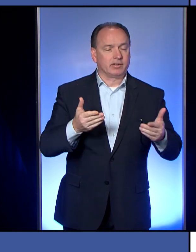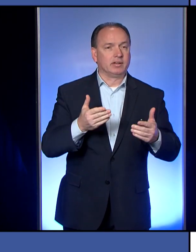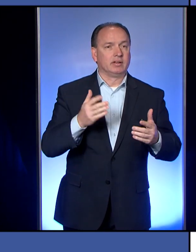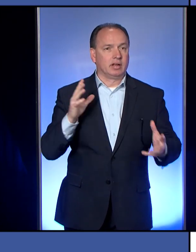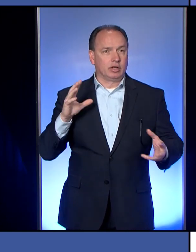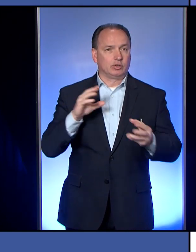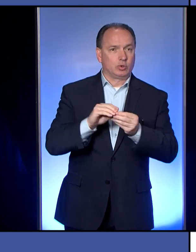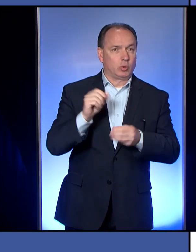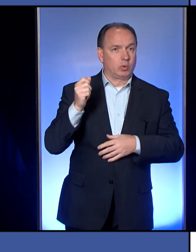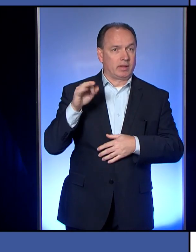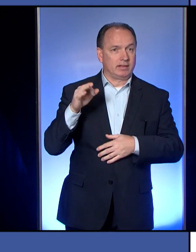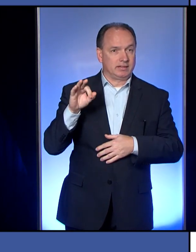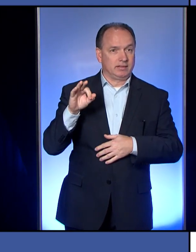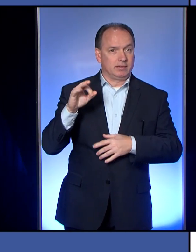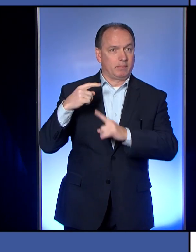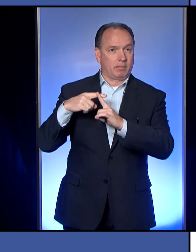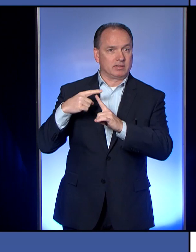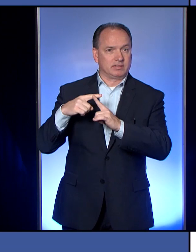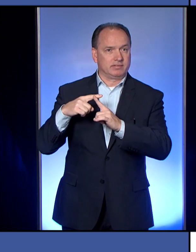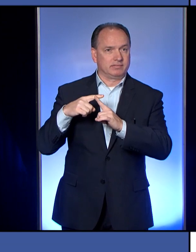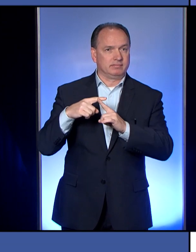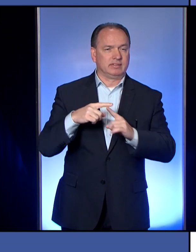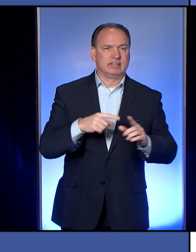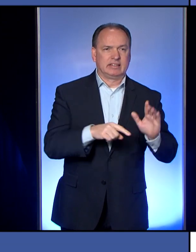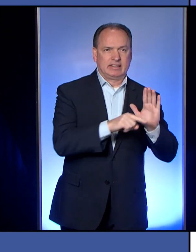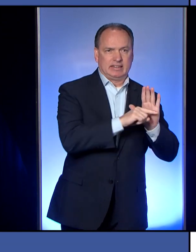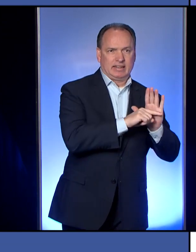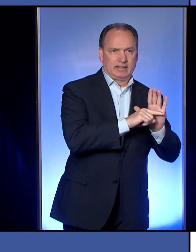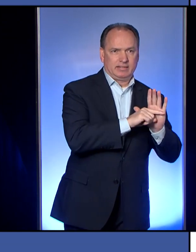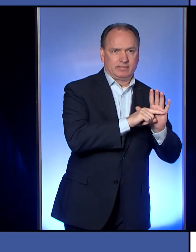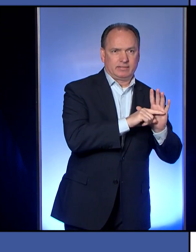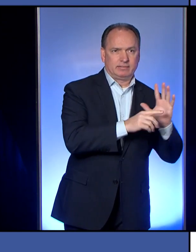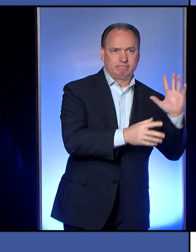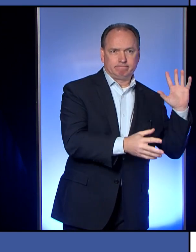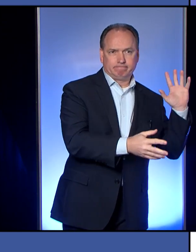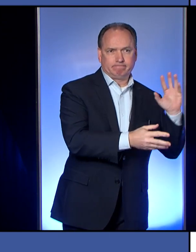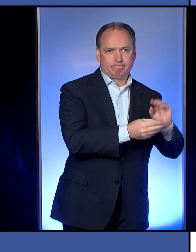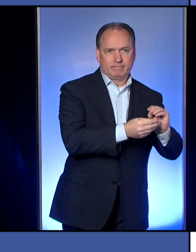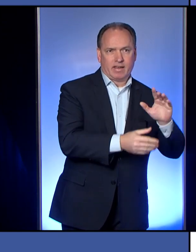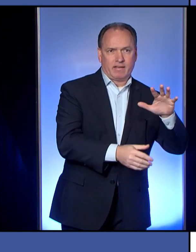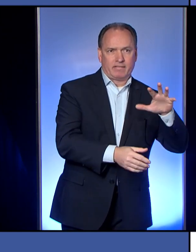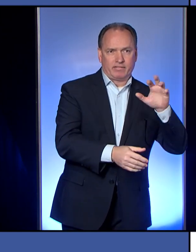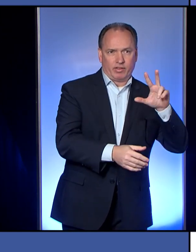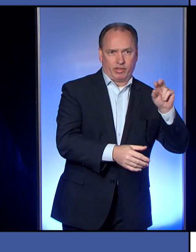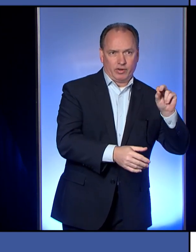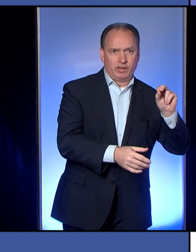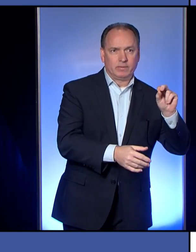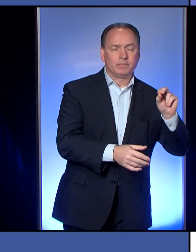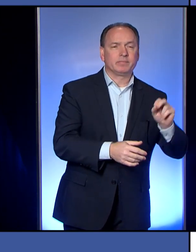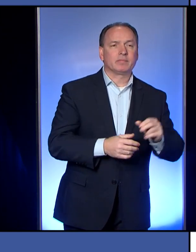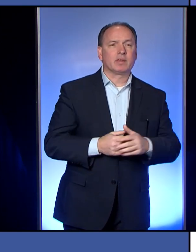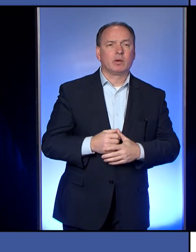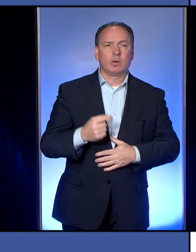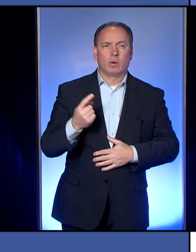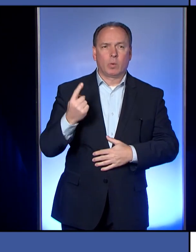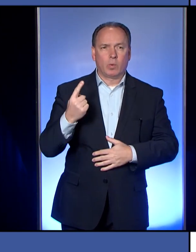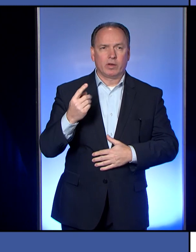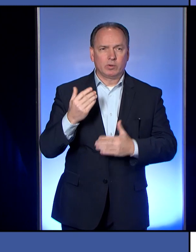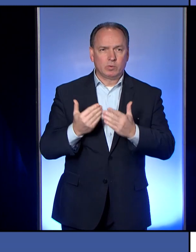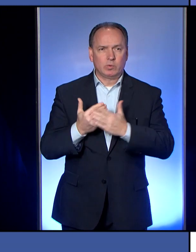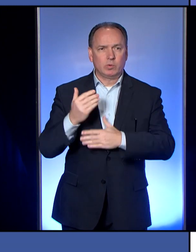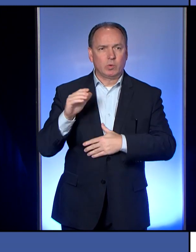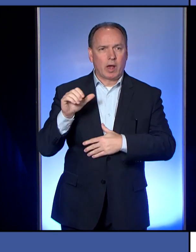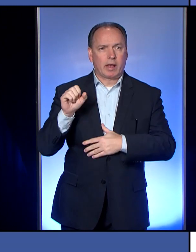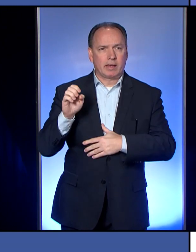530 total negative tests. One of the new cases is in their 80s